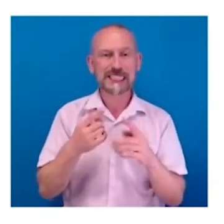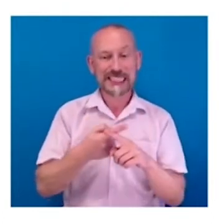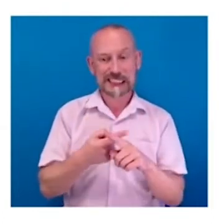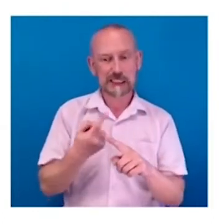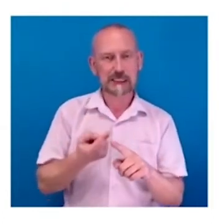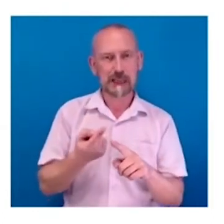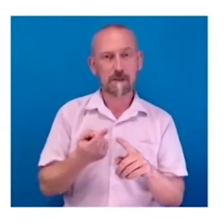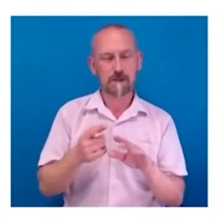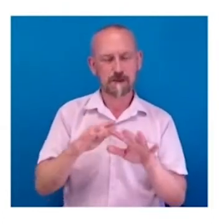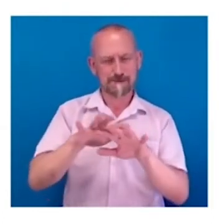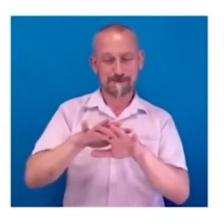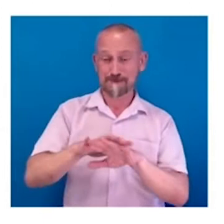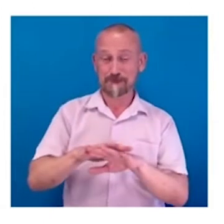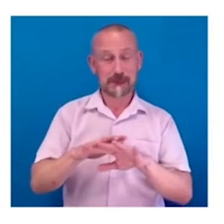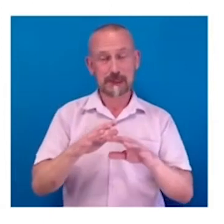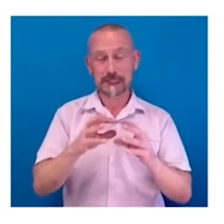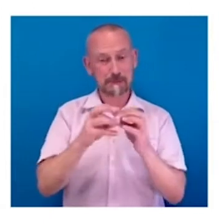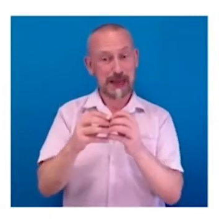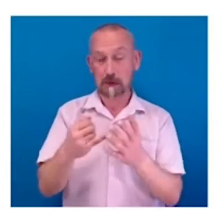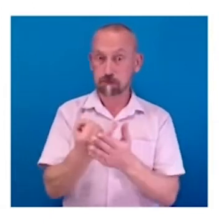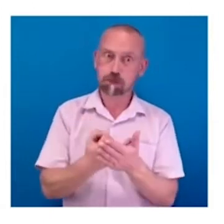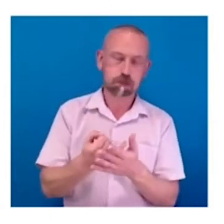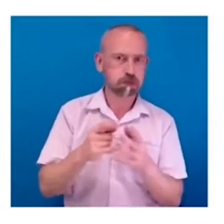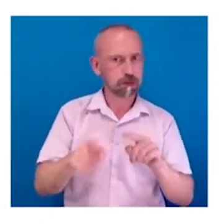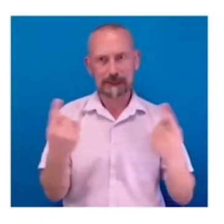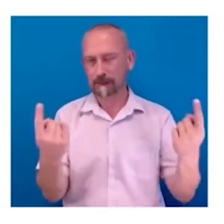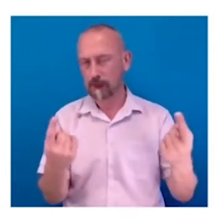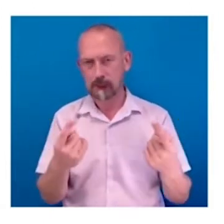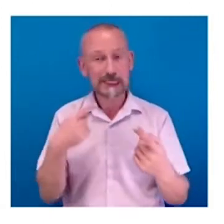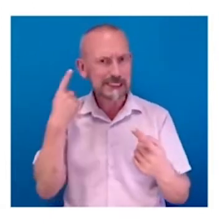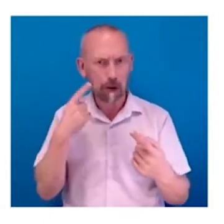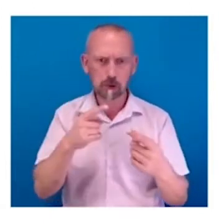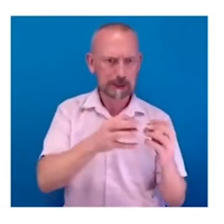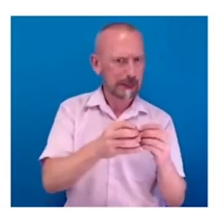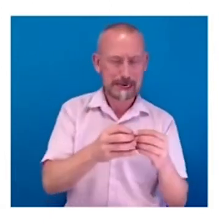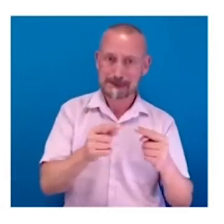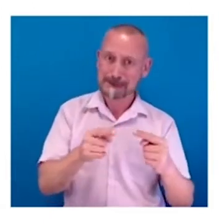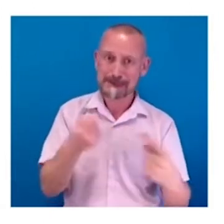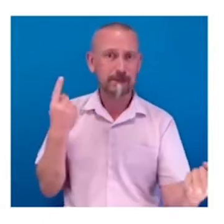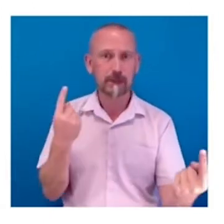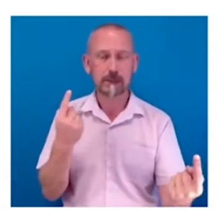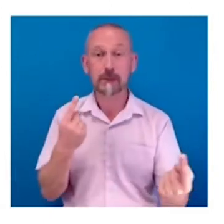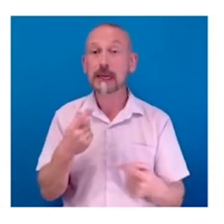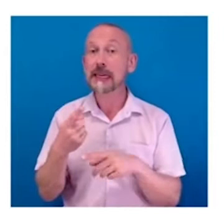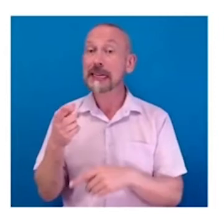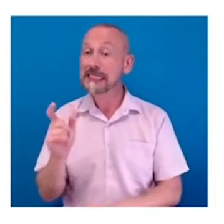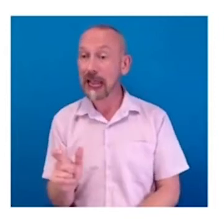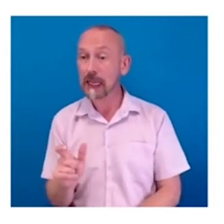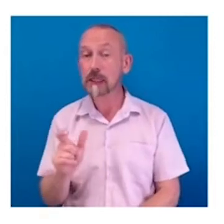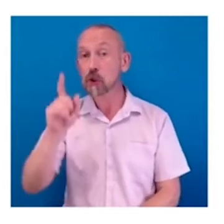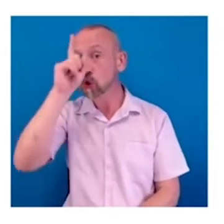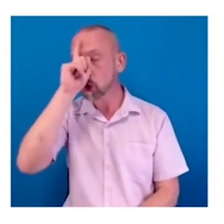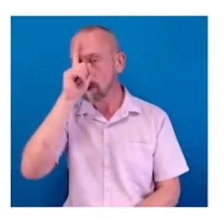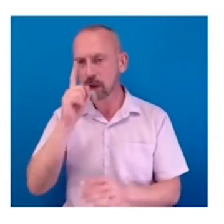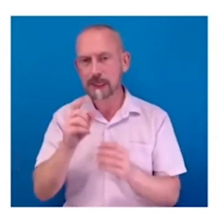basically nothing spells how it is, how it sounds, you know. Whereas in Italian or in German, you have very much a